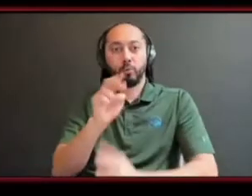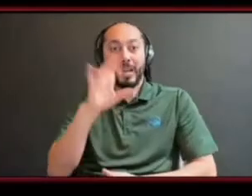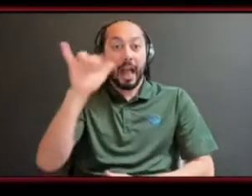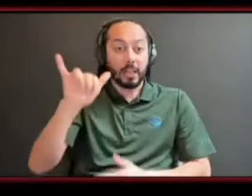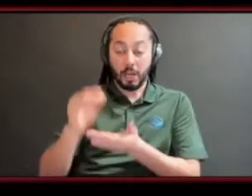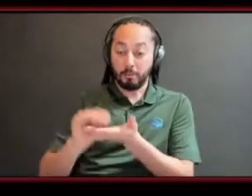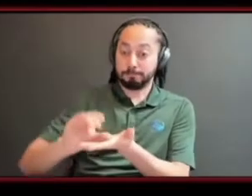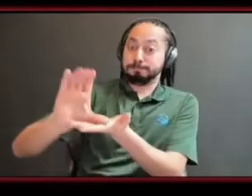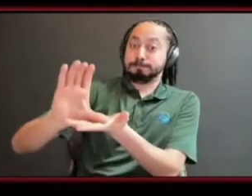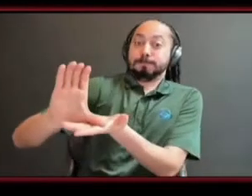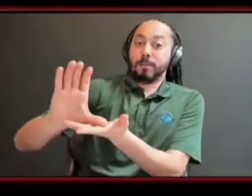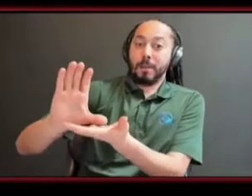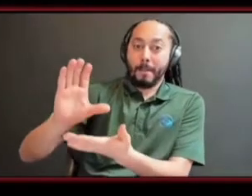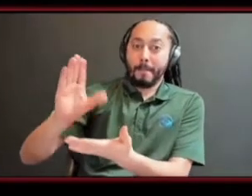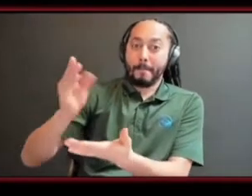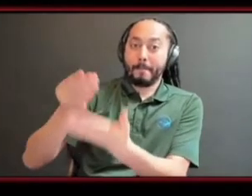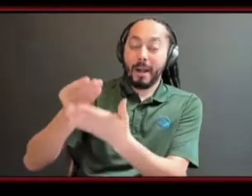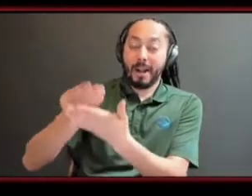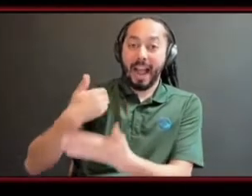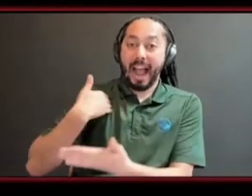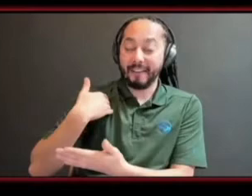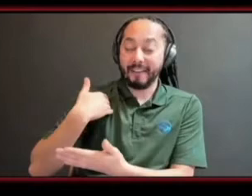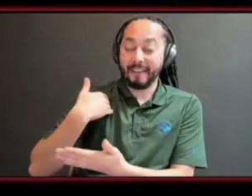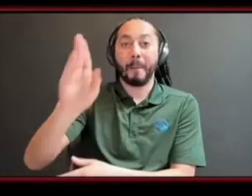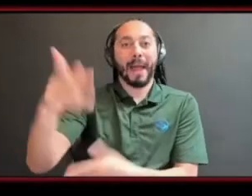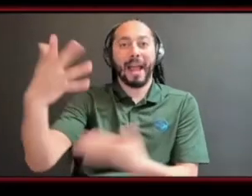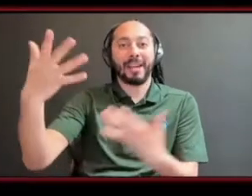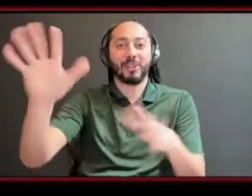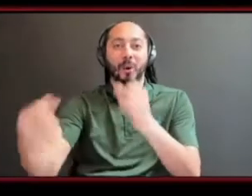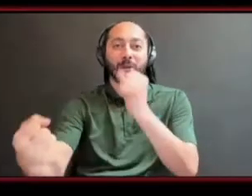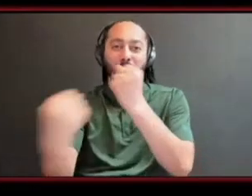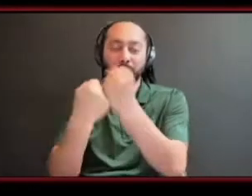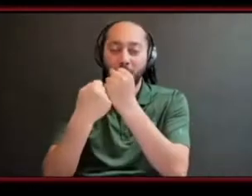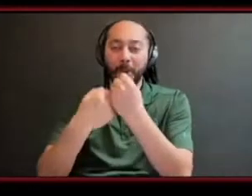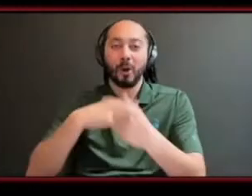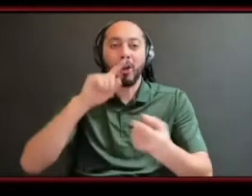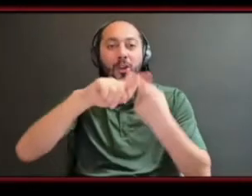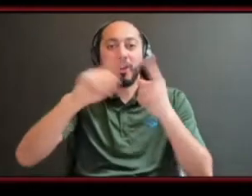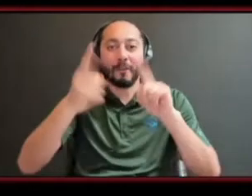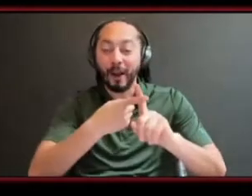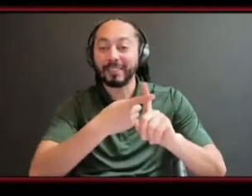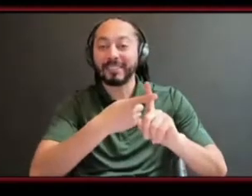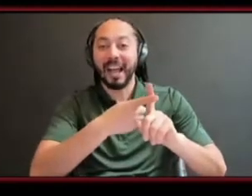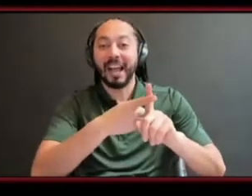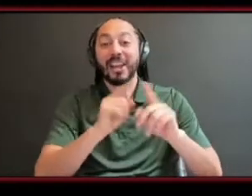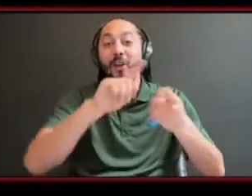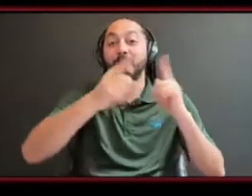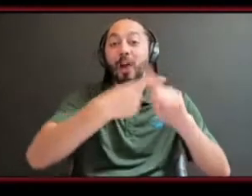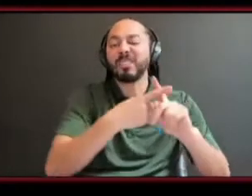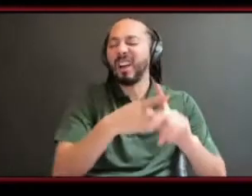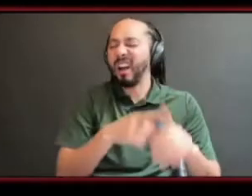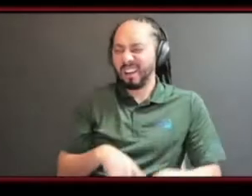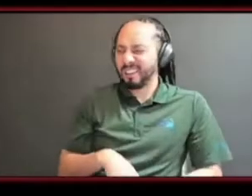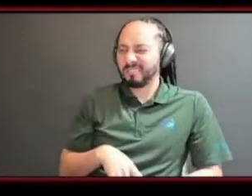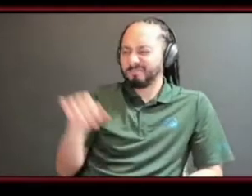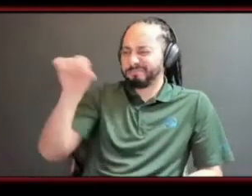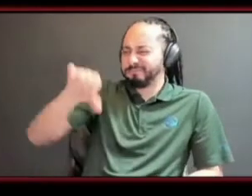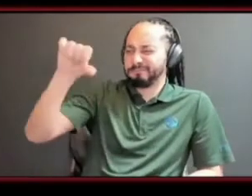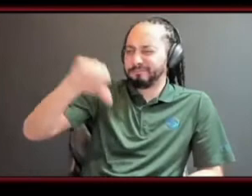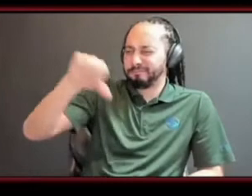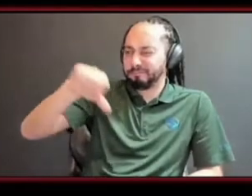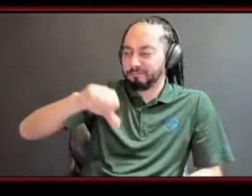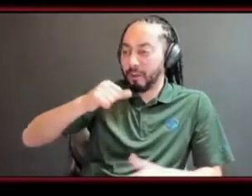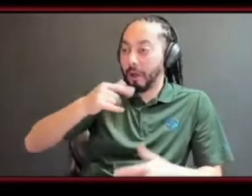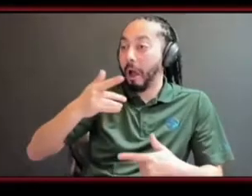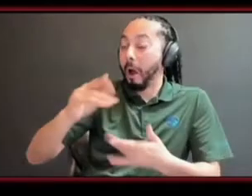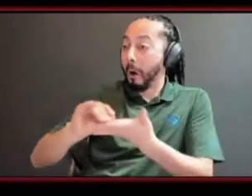you don't you know i mean the banks will want to give you money or your friends will be like hey i believe in you now but it's like it's and it's not not